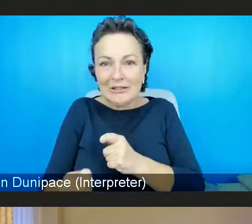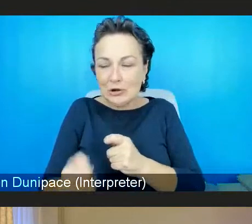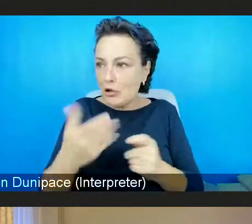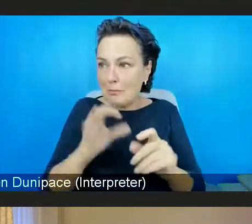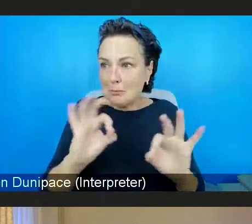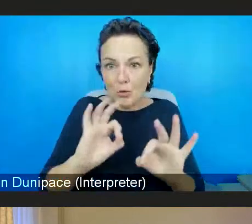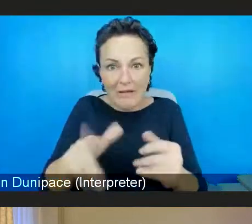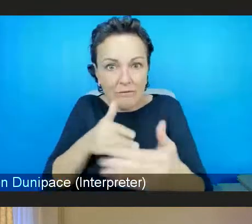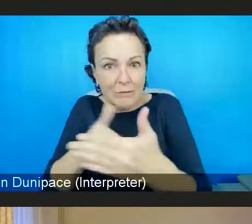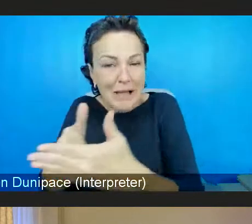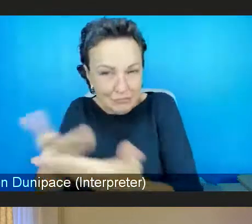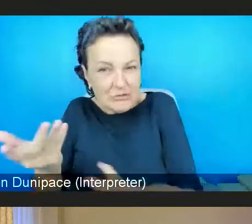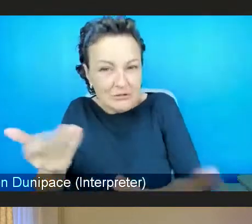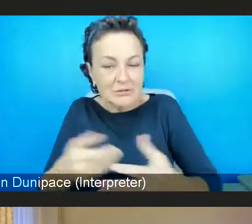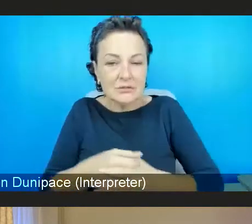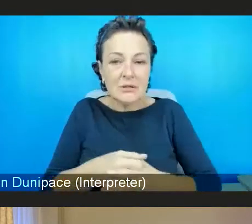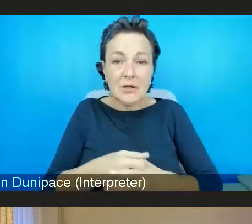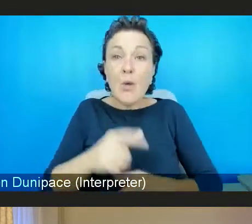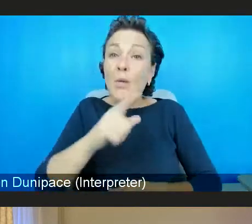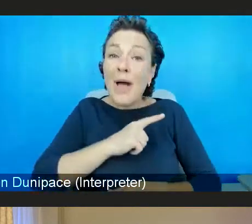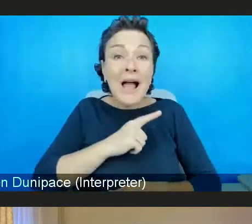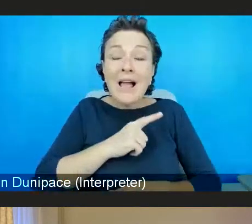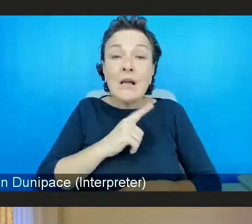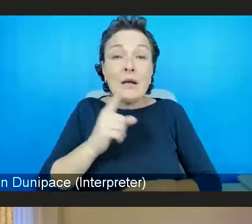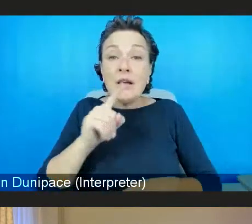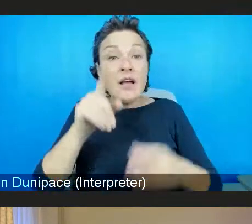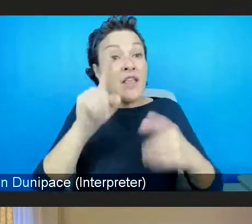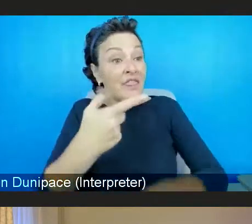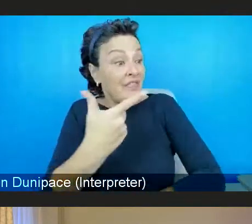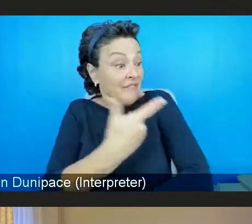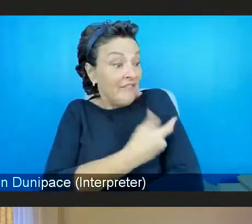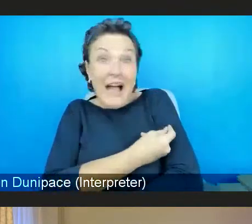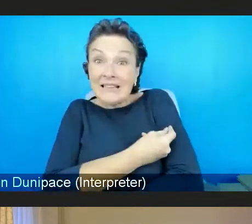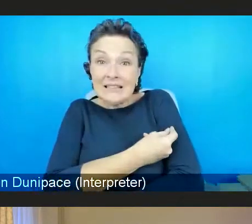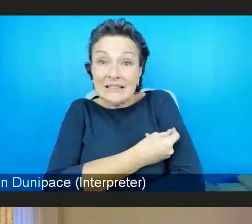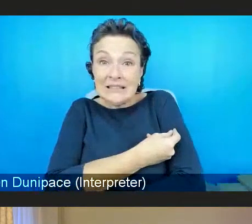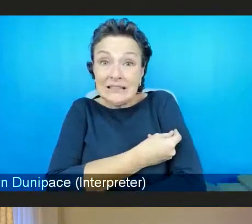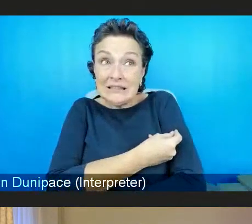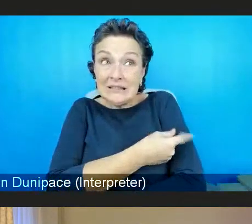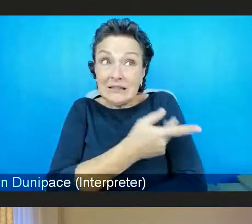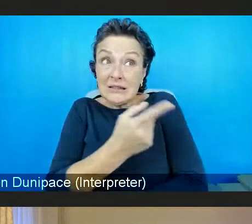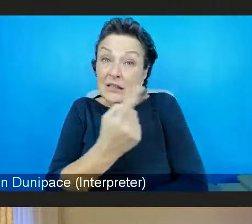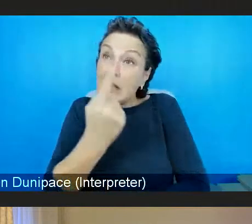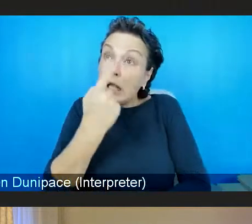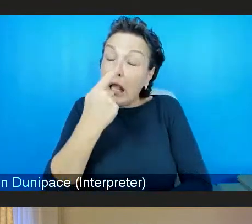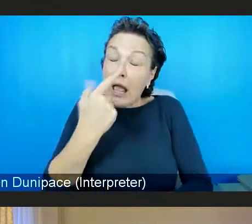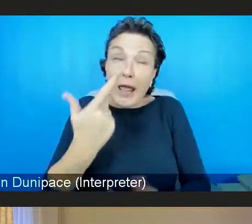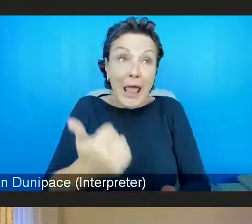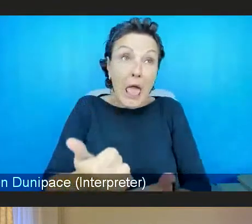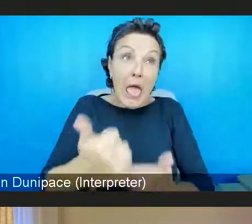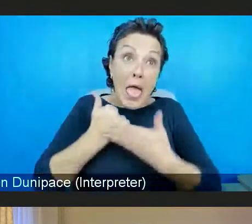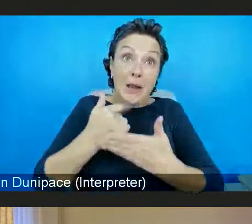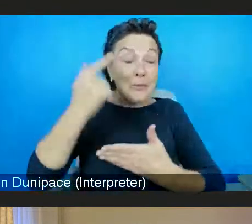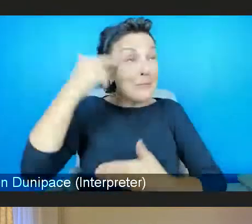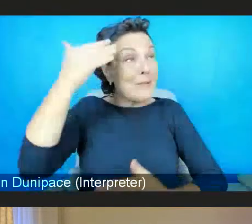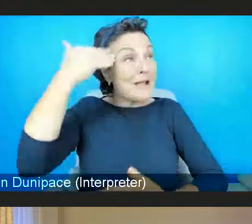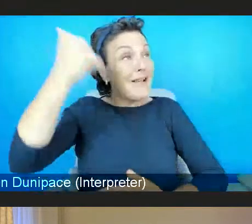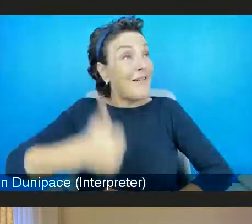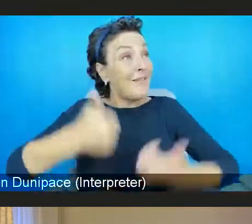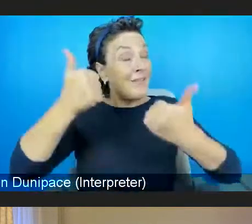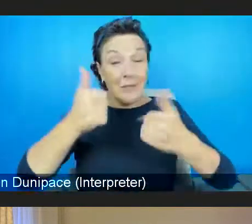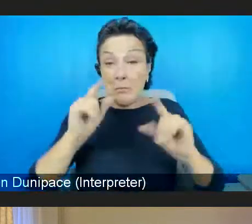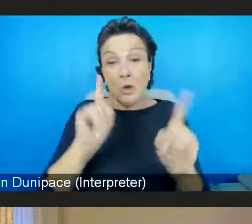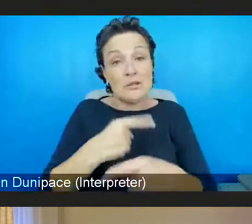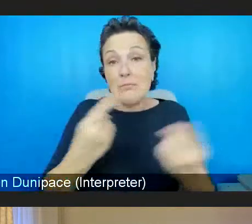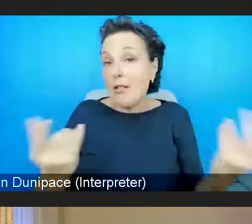unfortunately, a vaccine silver bullet option for mental health that's going to magically produce better outcomes. So first